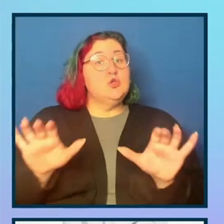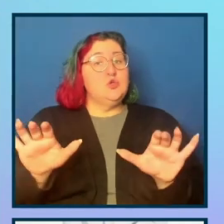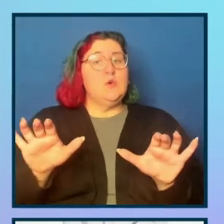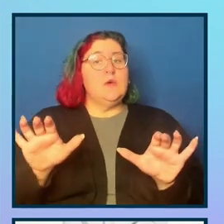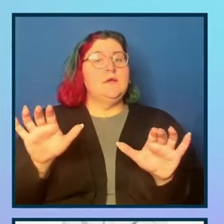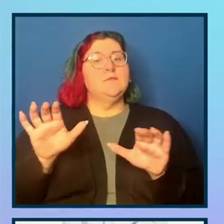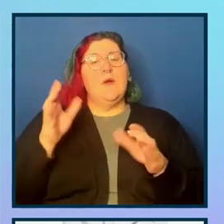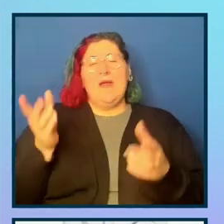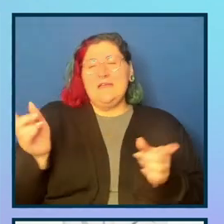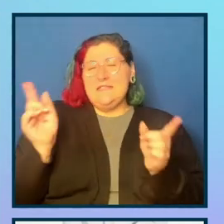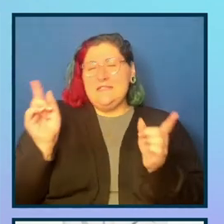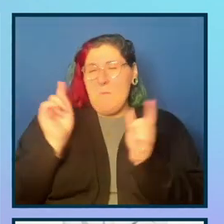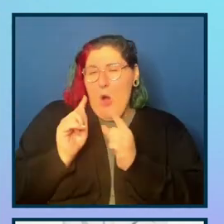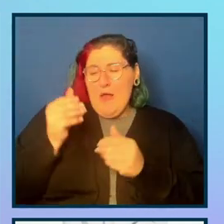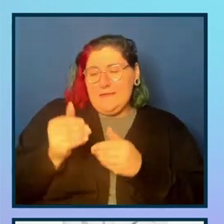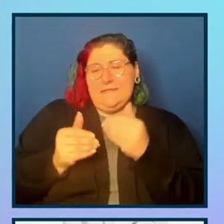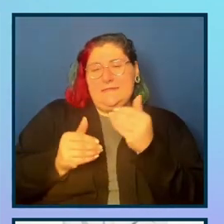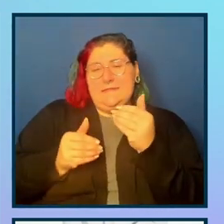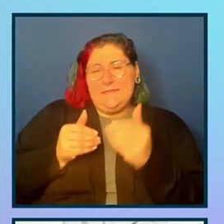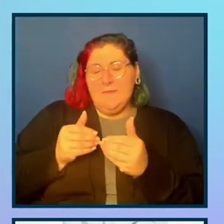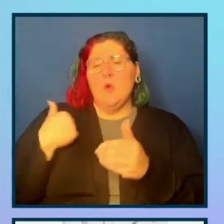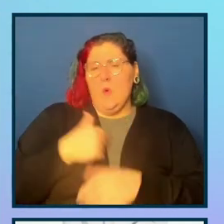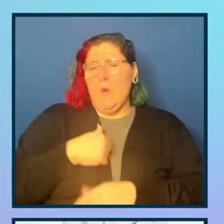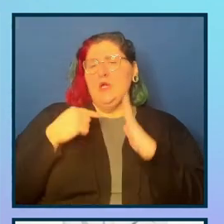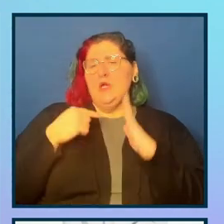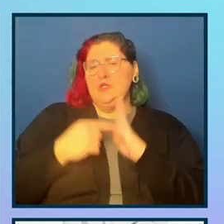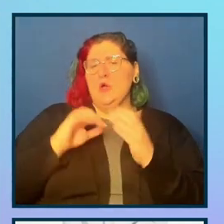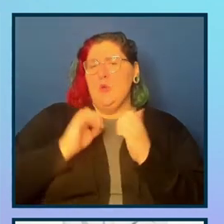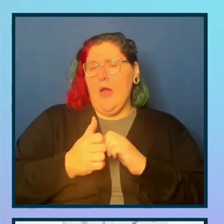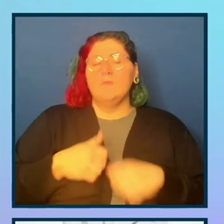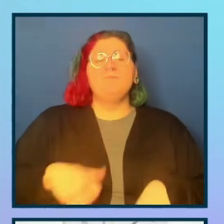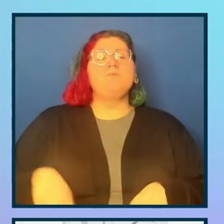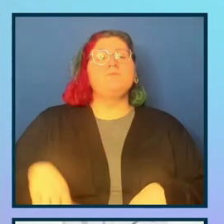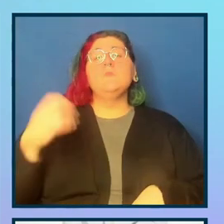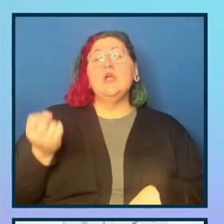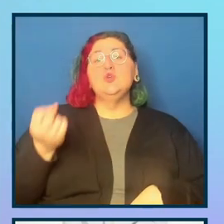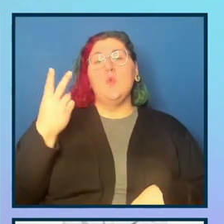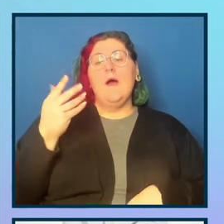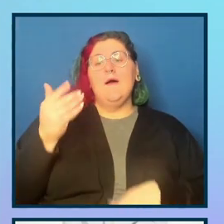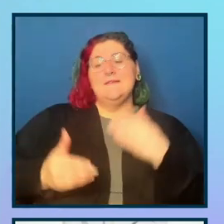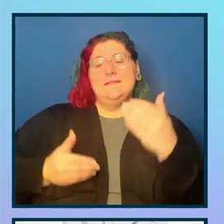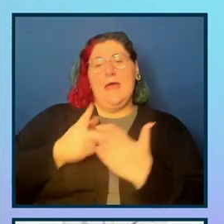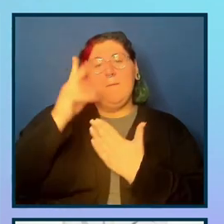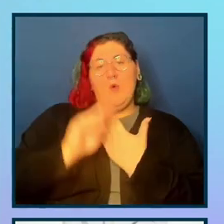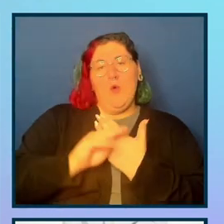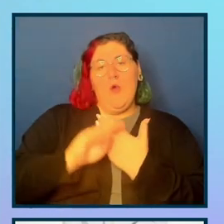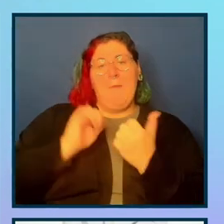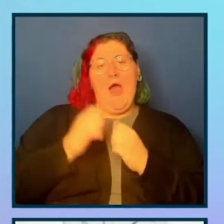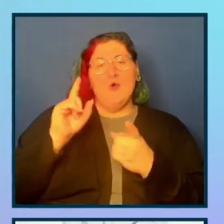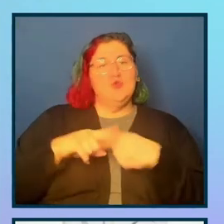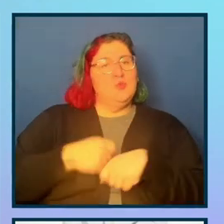do that. How? We're going to introduce a 12-step program to you on how to be able to prevent